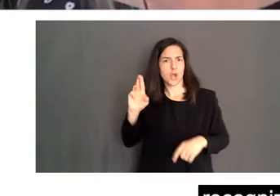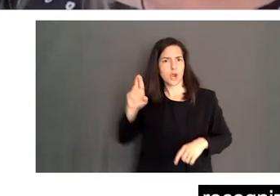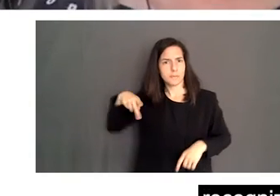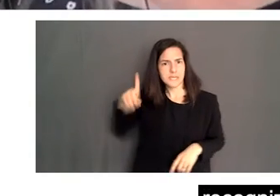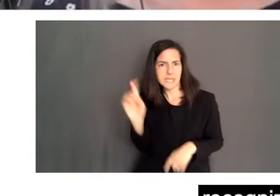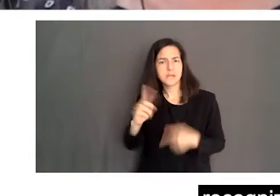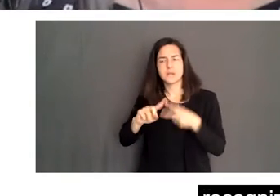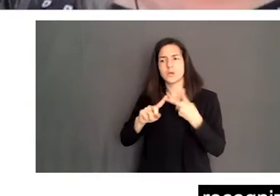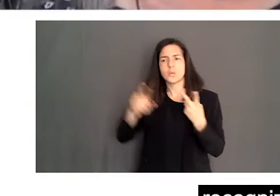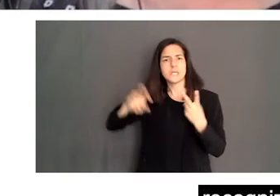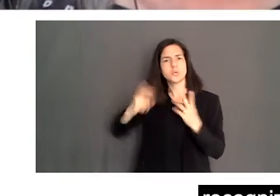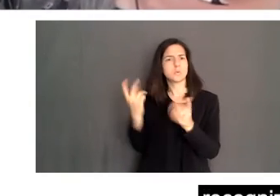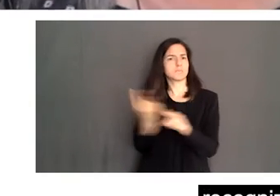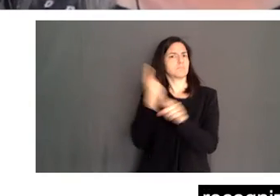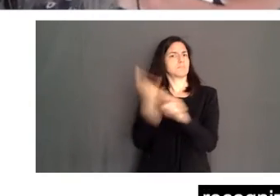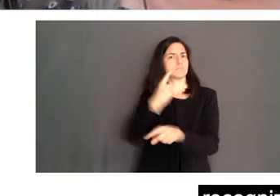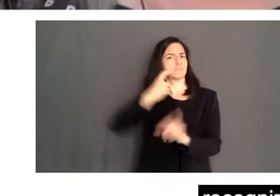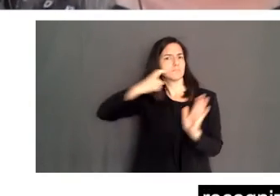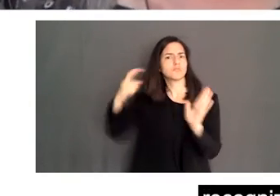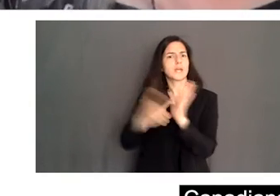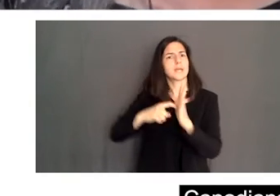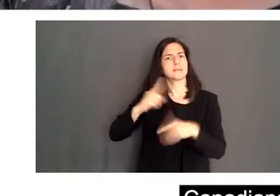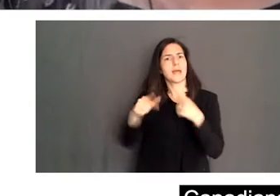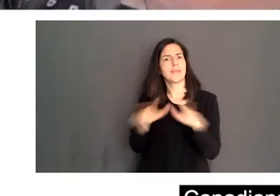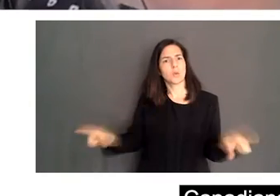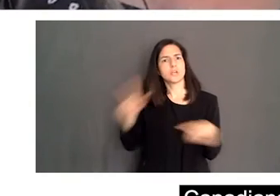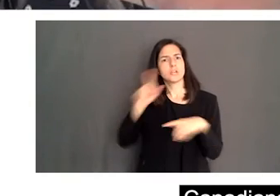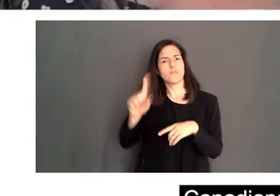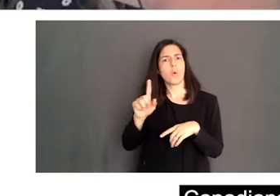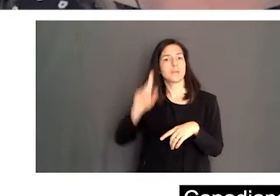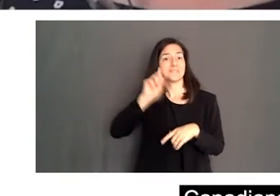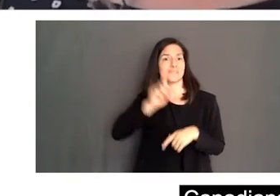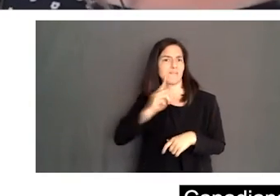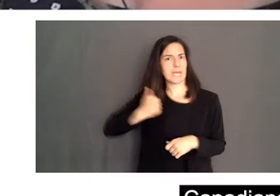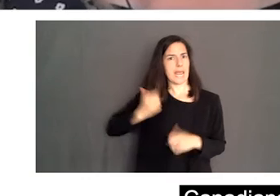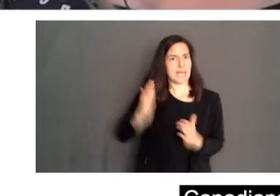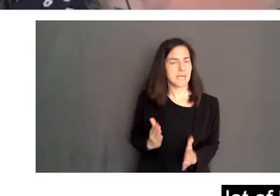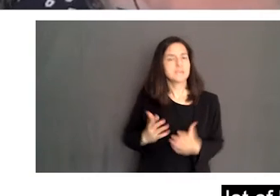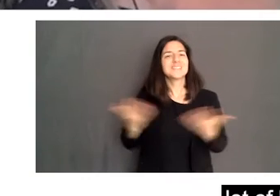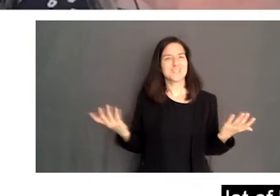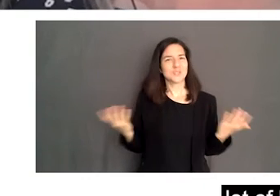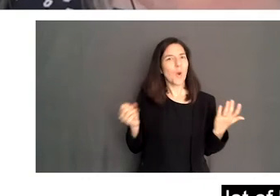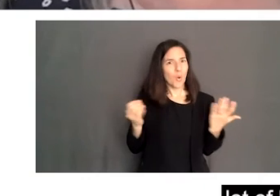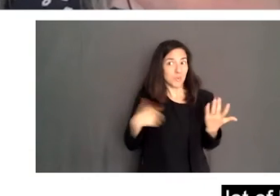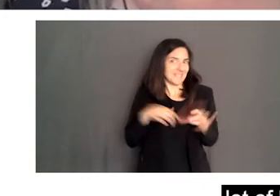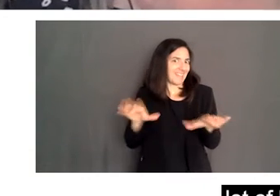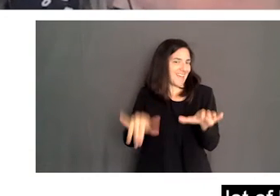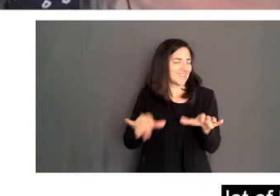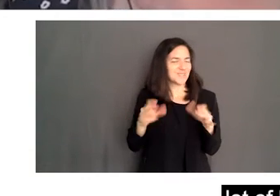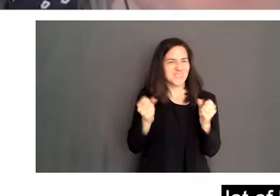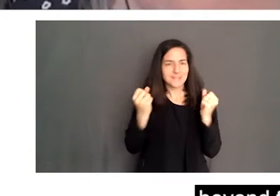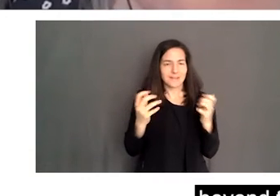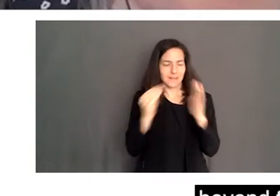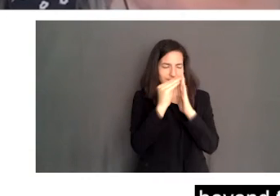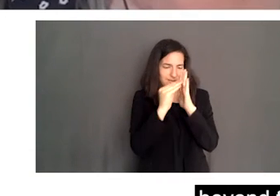recognize sign language as the first language of Canadians who are deaf, which we did. So, we put a lot of little goodies in that law that